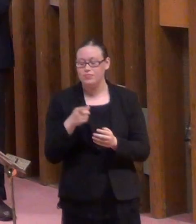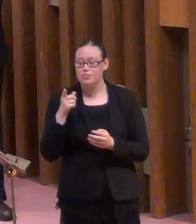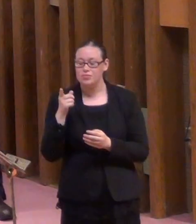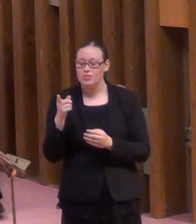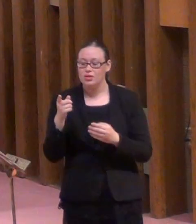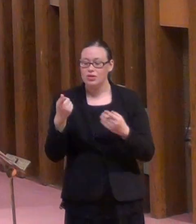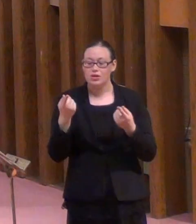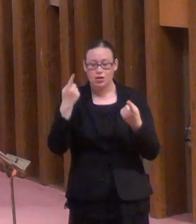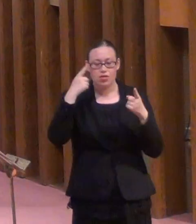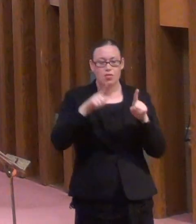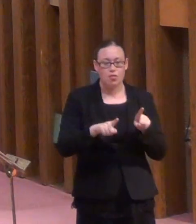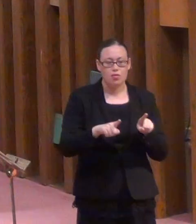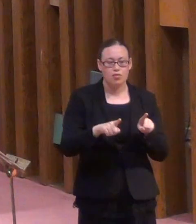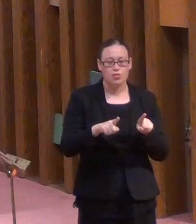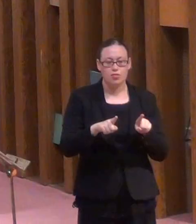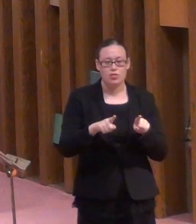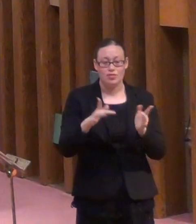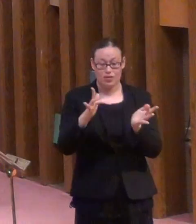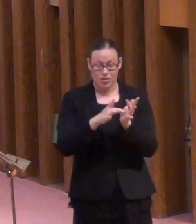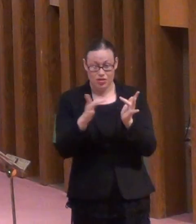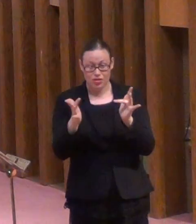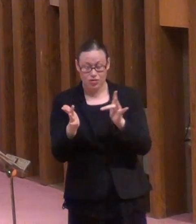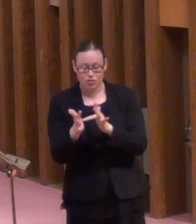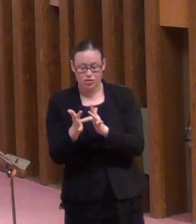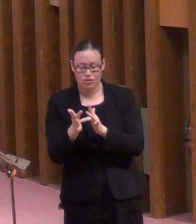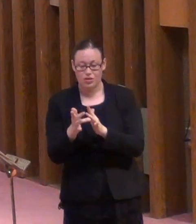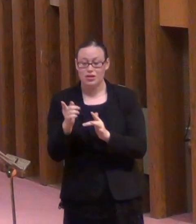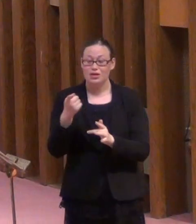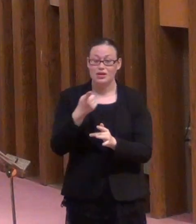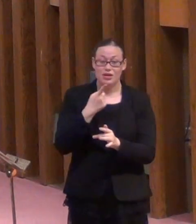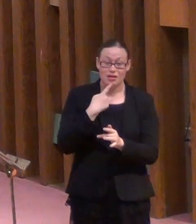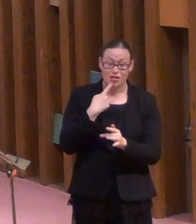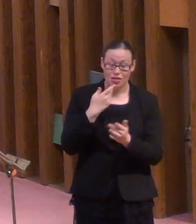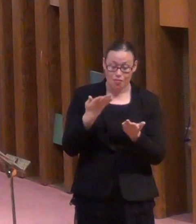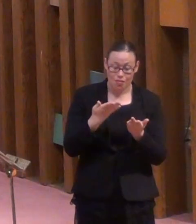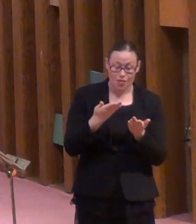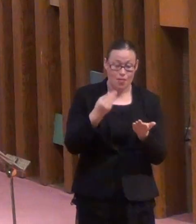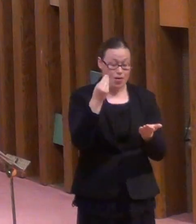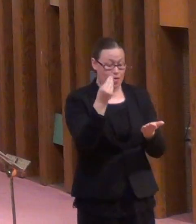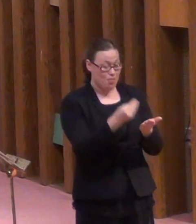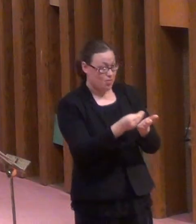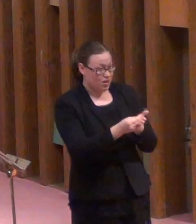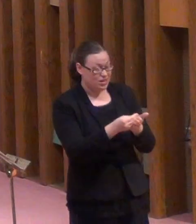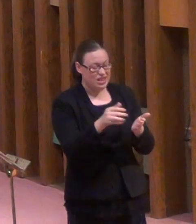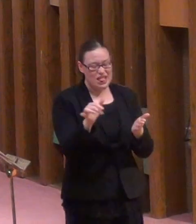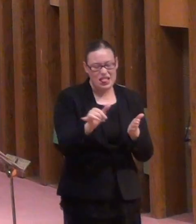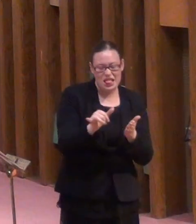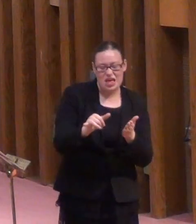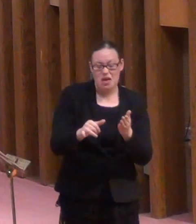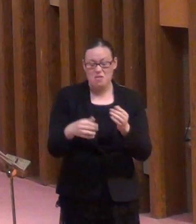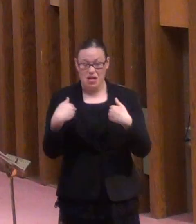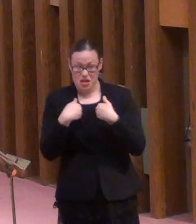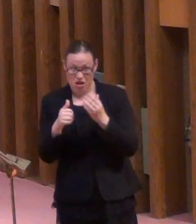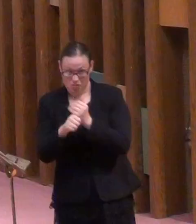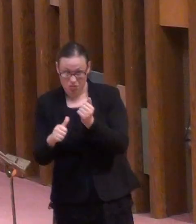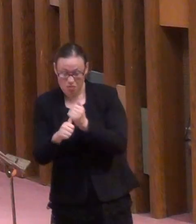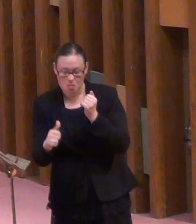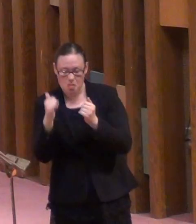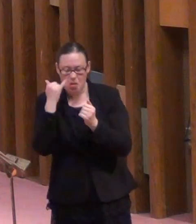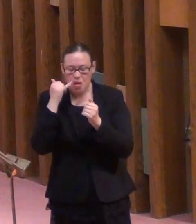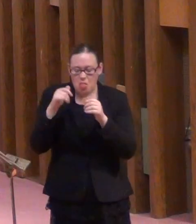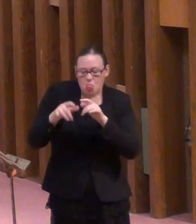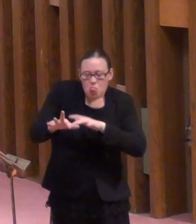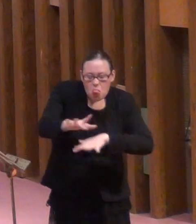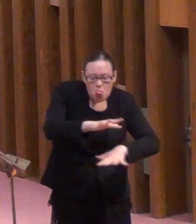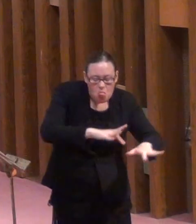and you'll forgive me for saying this in church. He said, money is like manure. If you spread it